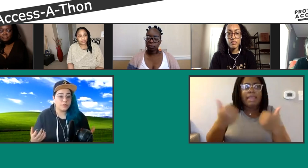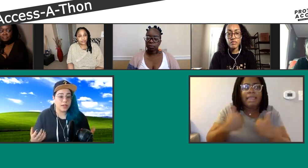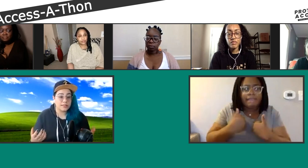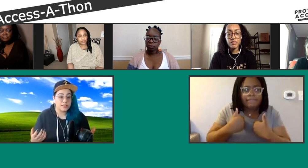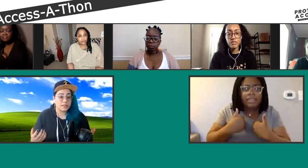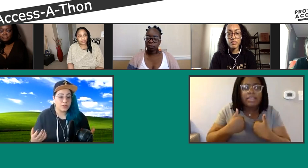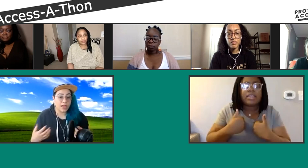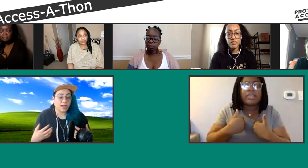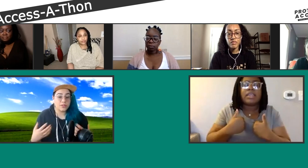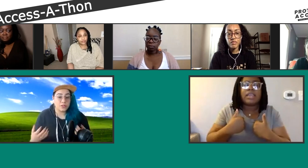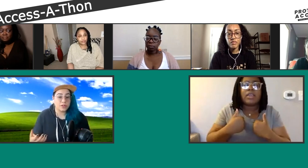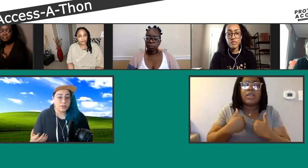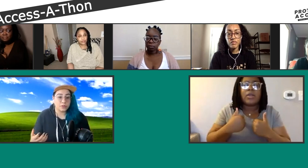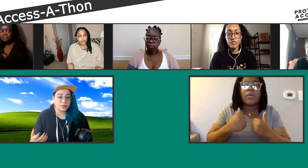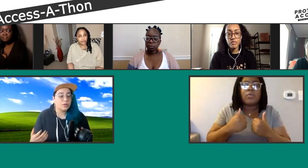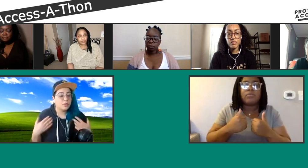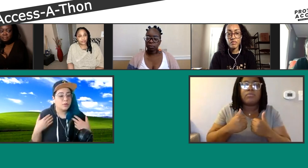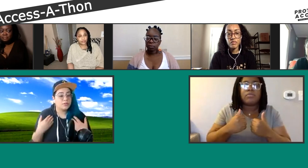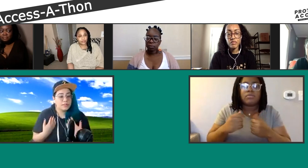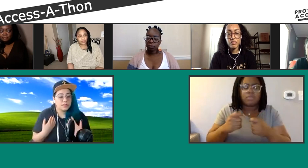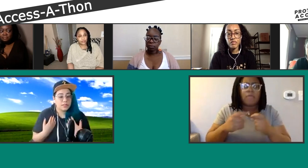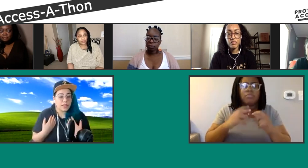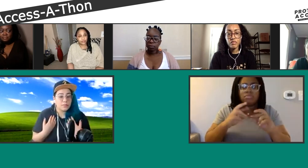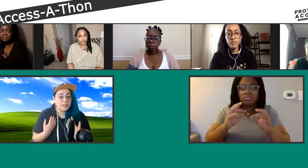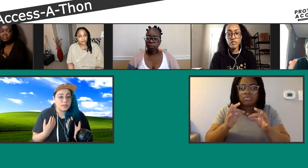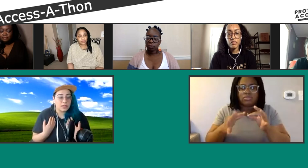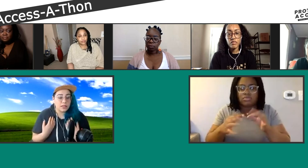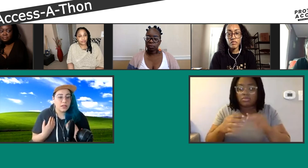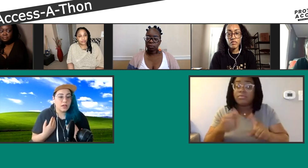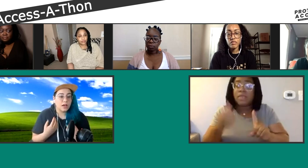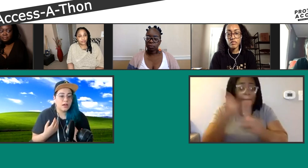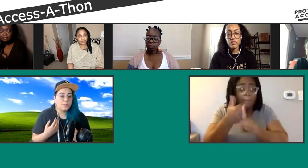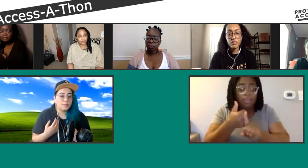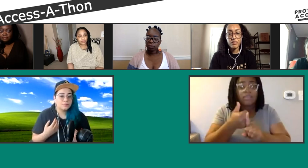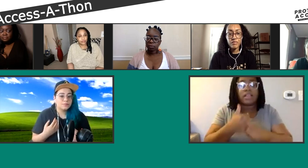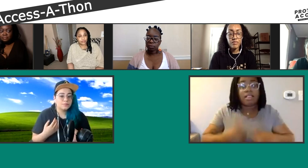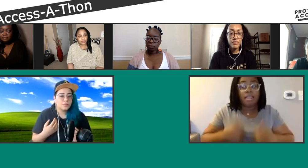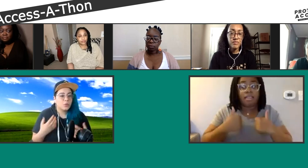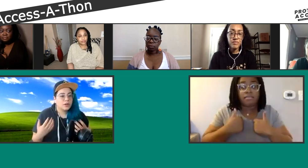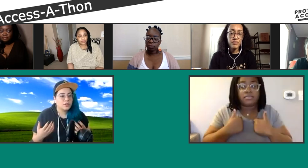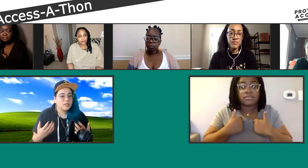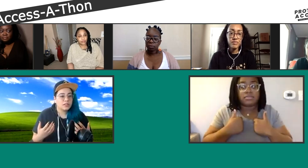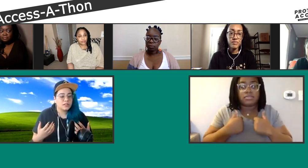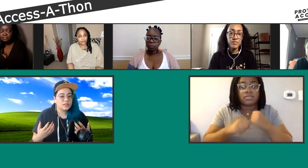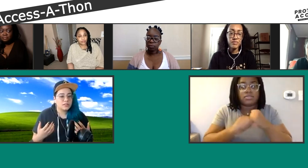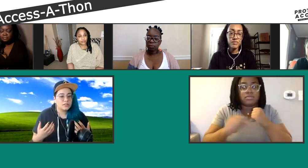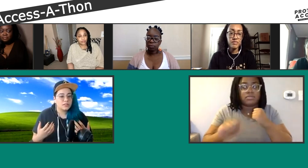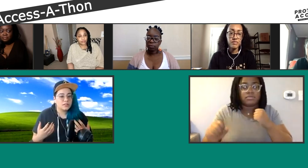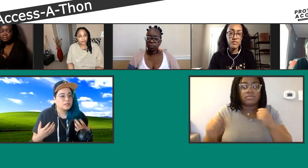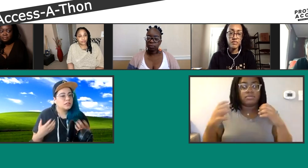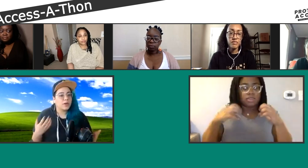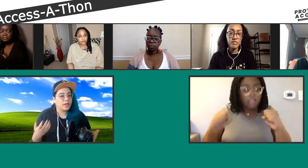health effects that it is going to have on so many people both physically and mentally. Um, where do you see this